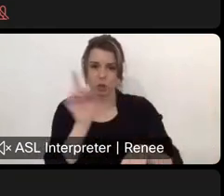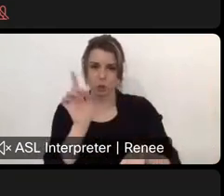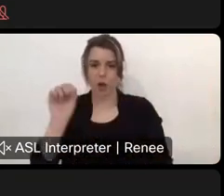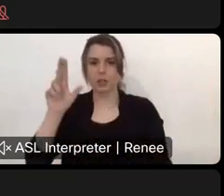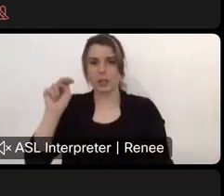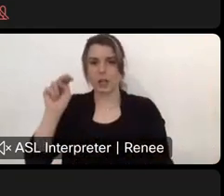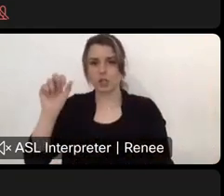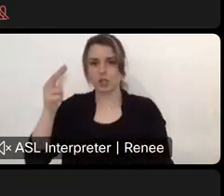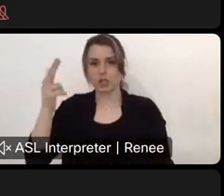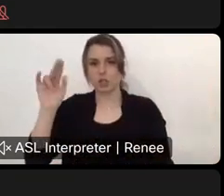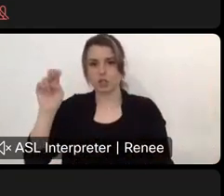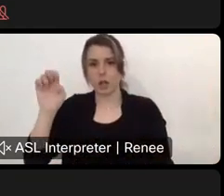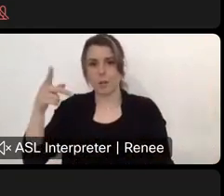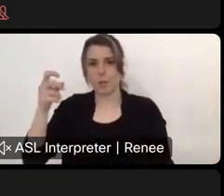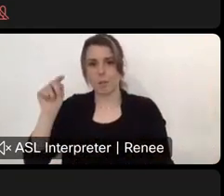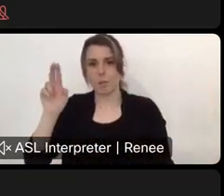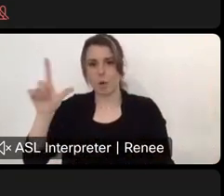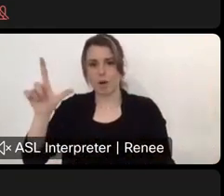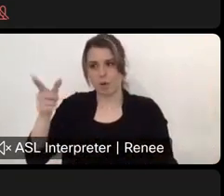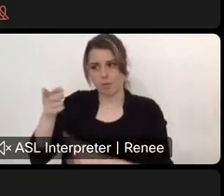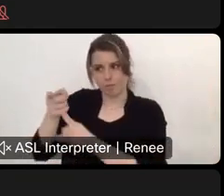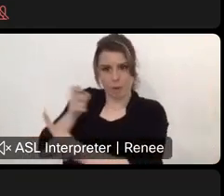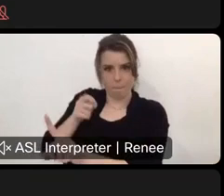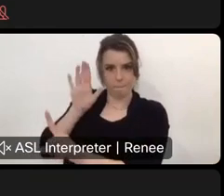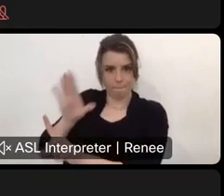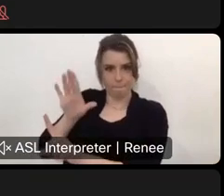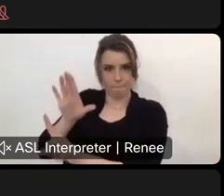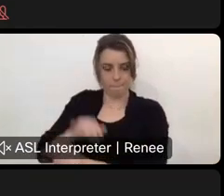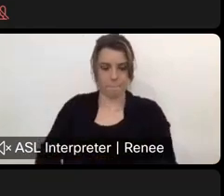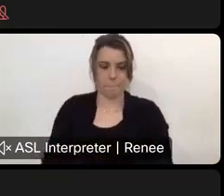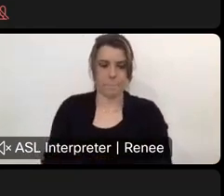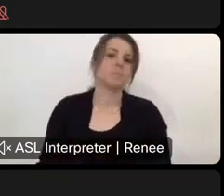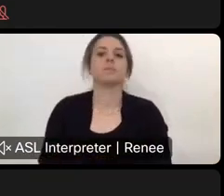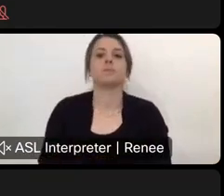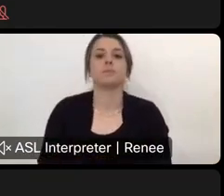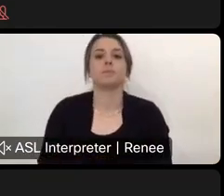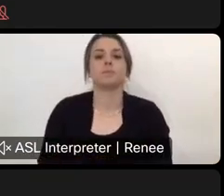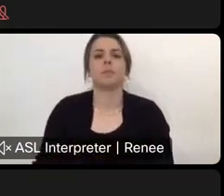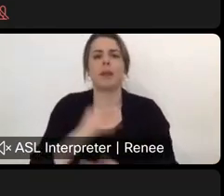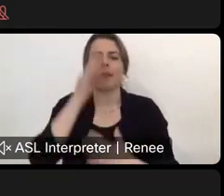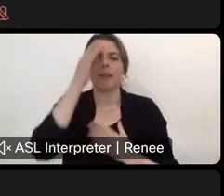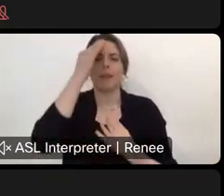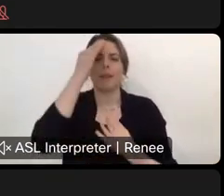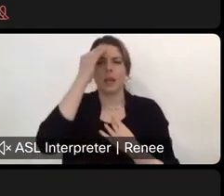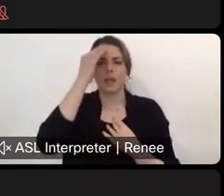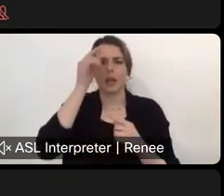portal. Um, let me see if I can, I think I can here just real quickly.